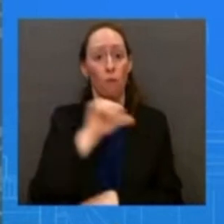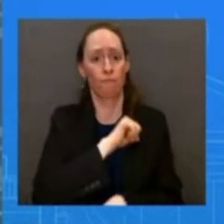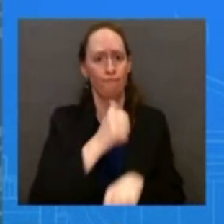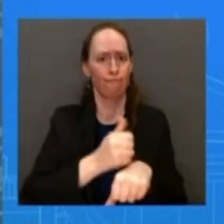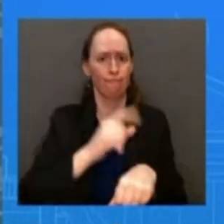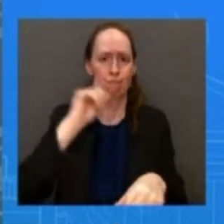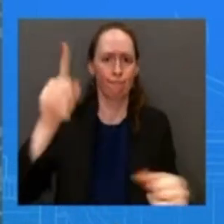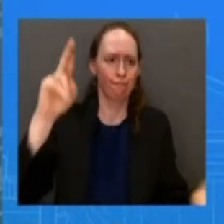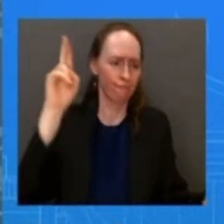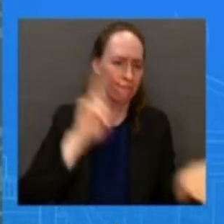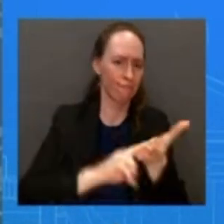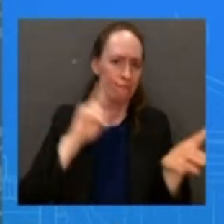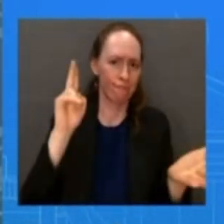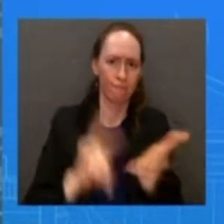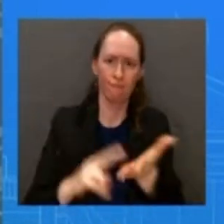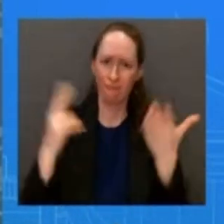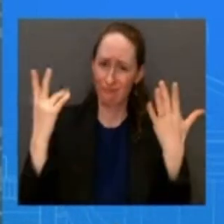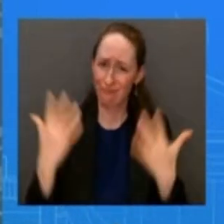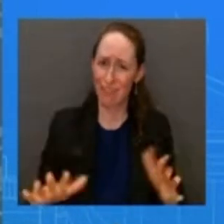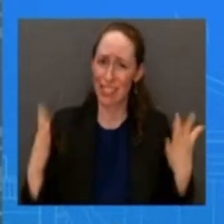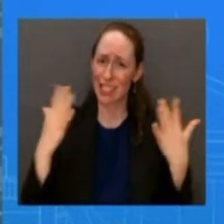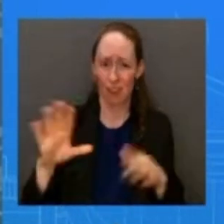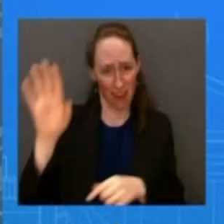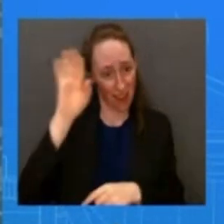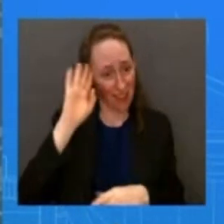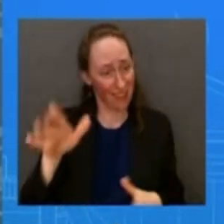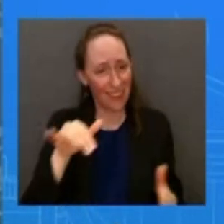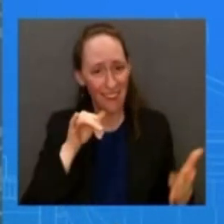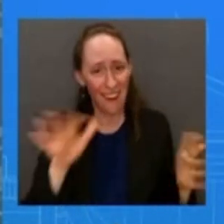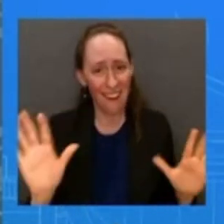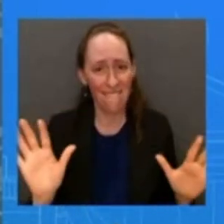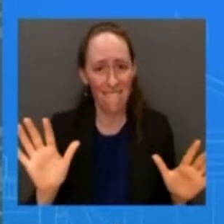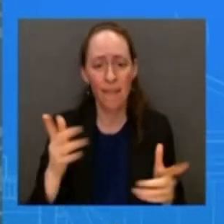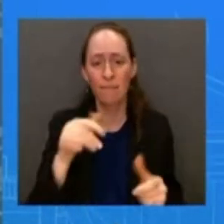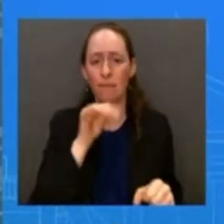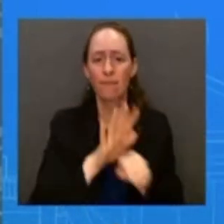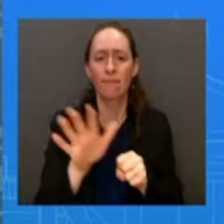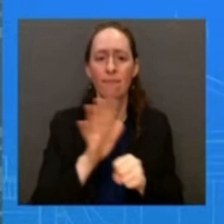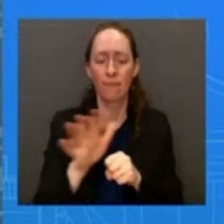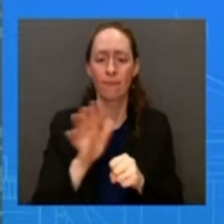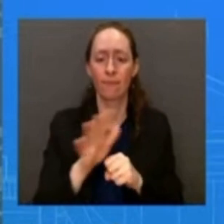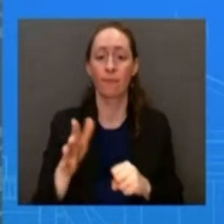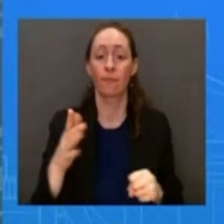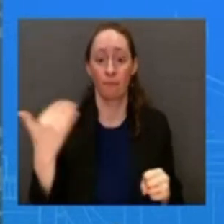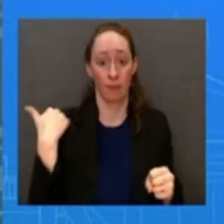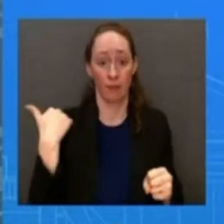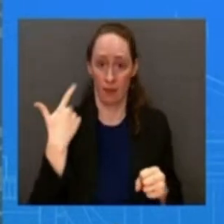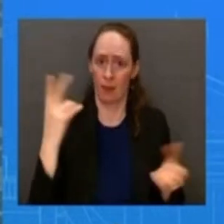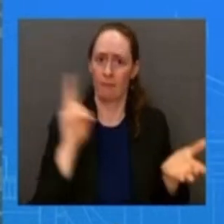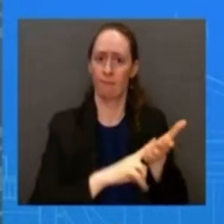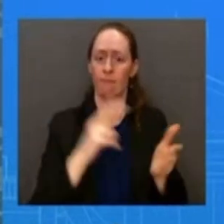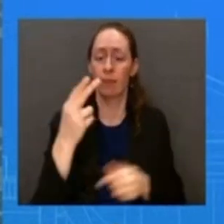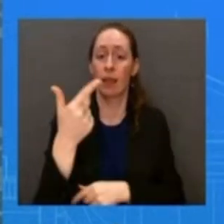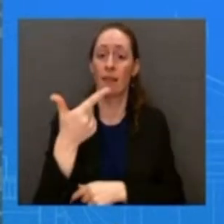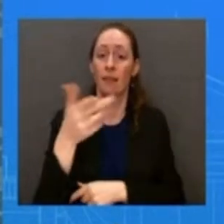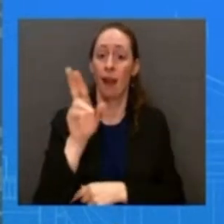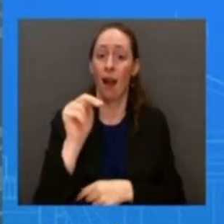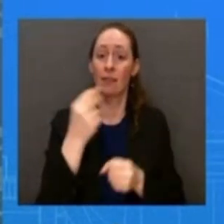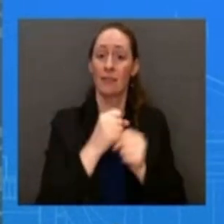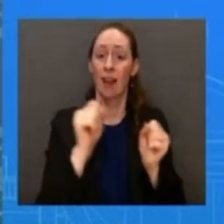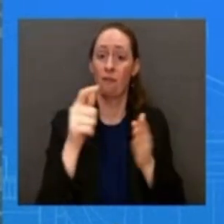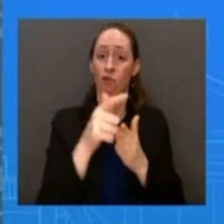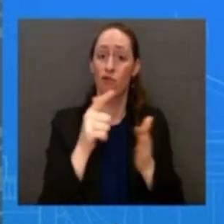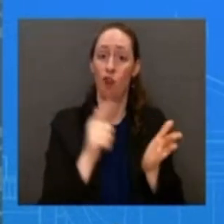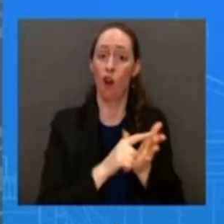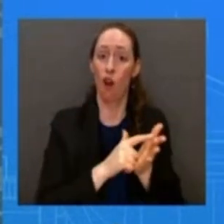President signed the first significant gun safety law in nearly 30 years the bipartisan safer communities act today the U